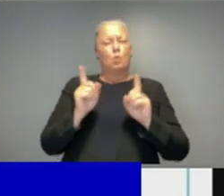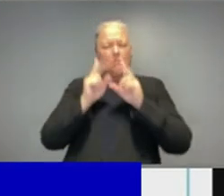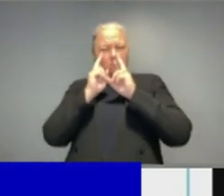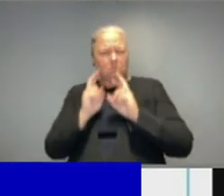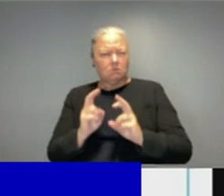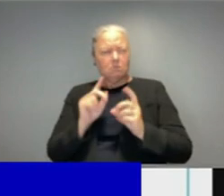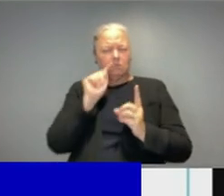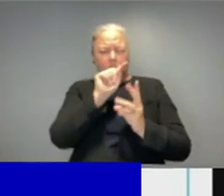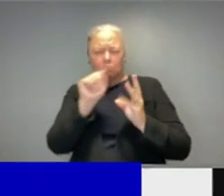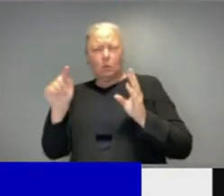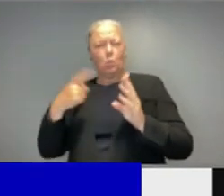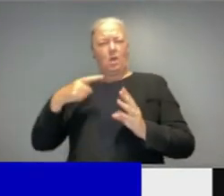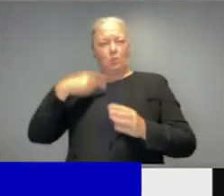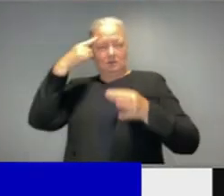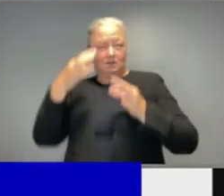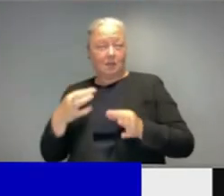determinations. Next slide please.